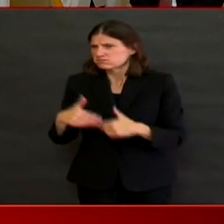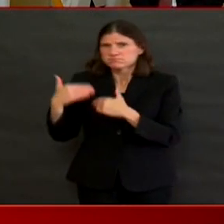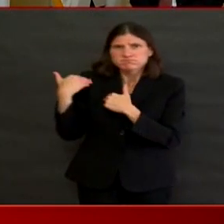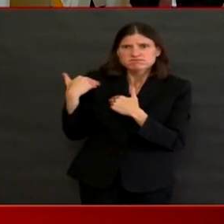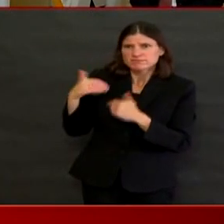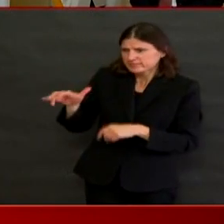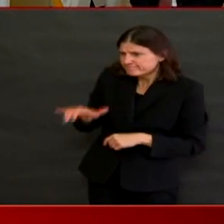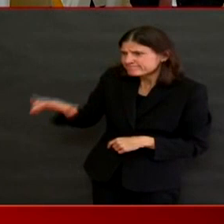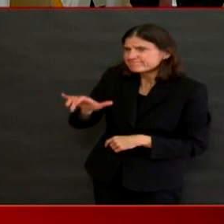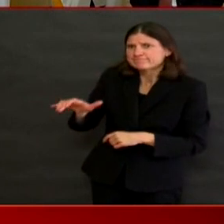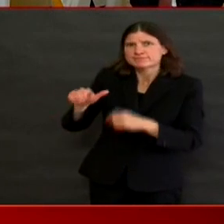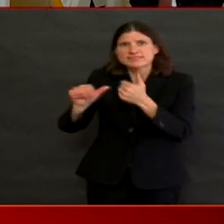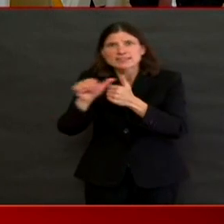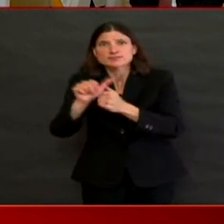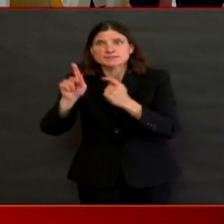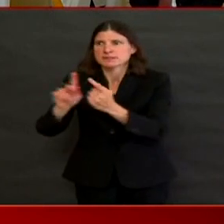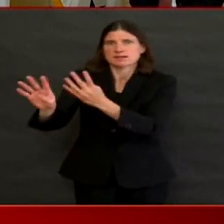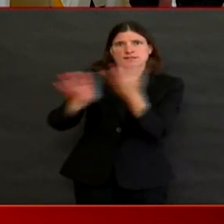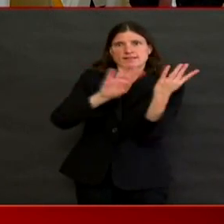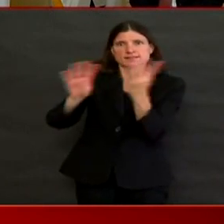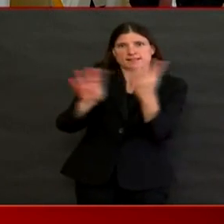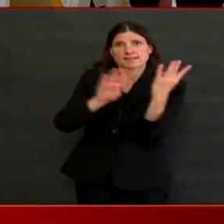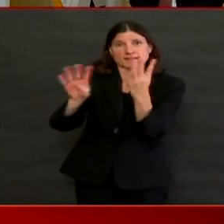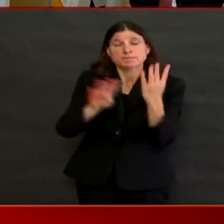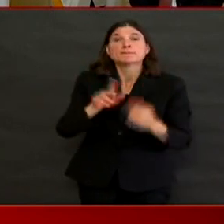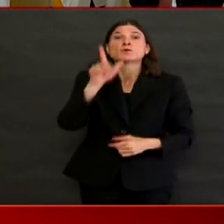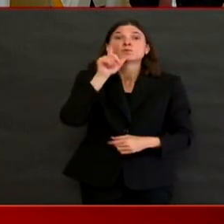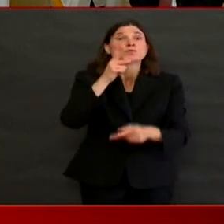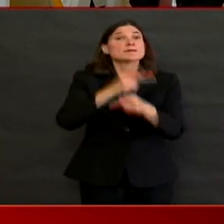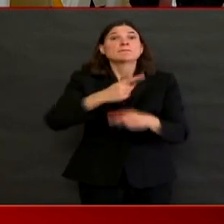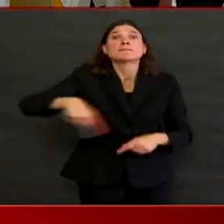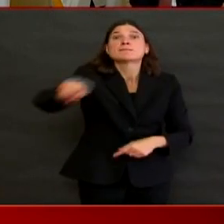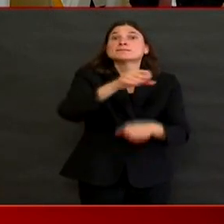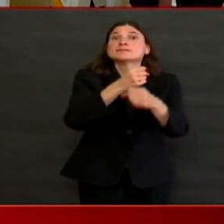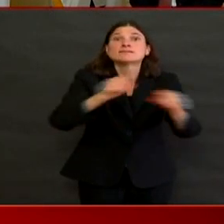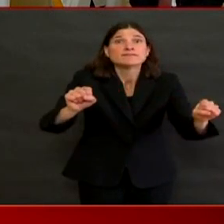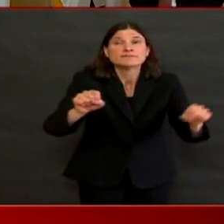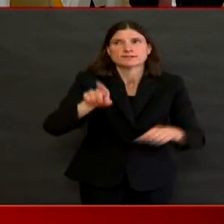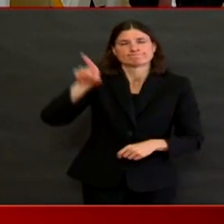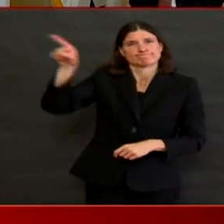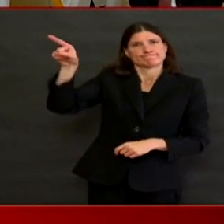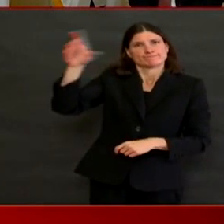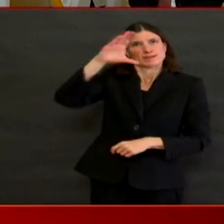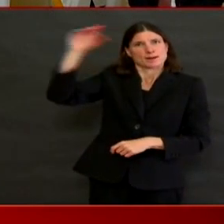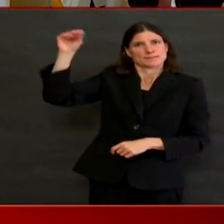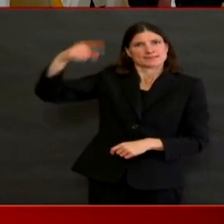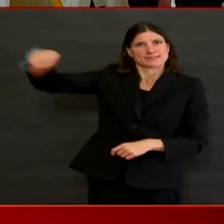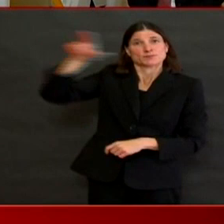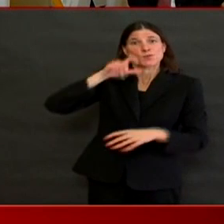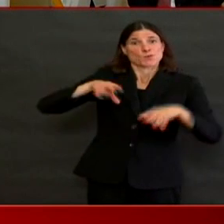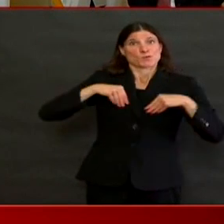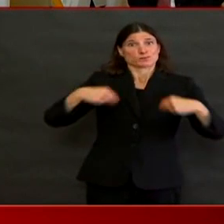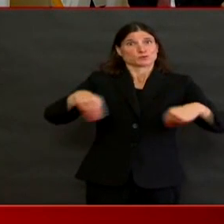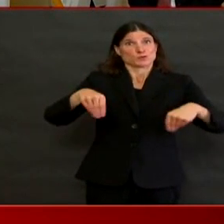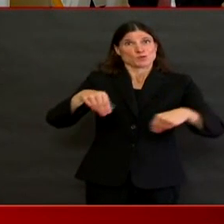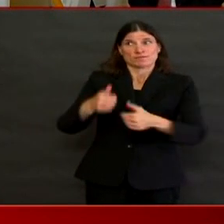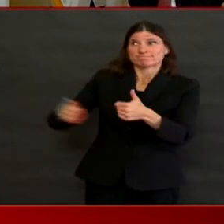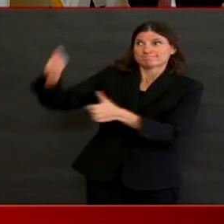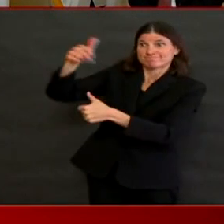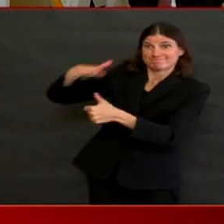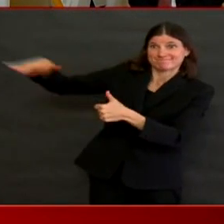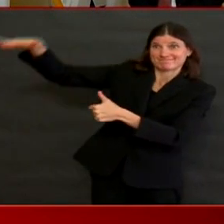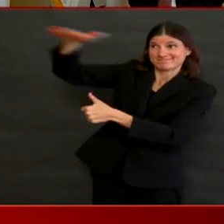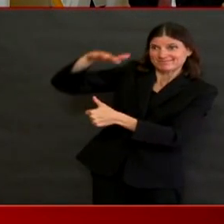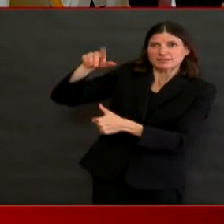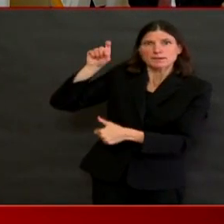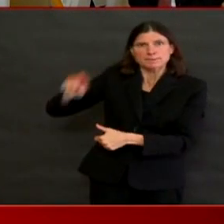safety of their employees. First and foremost, it means any employee who is sick, even a little bit, has